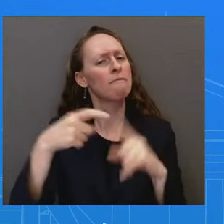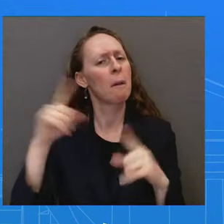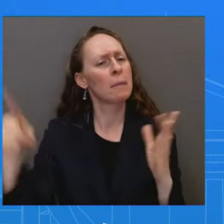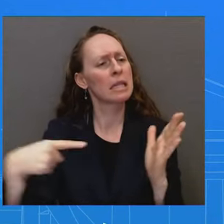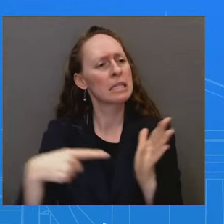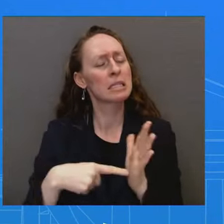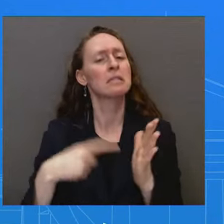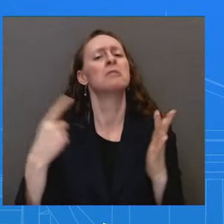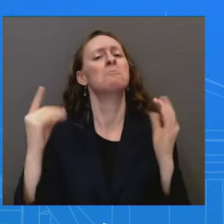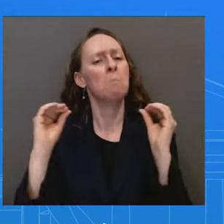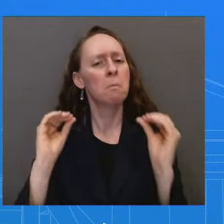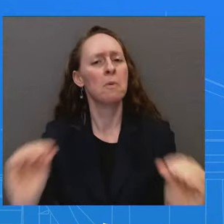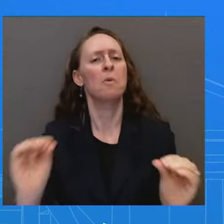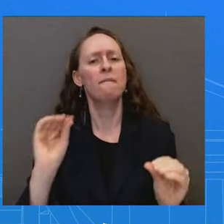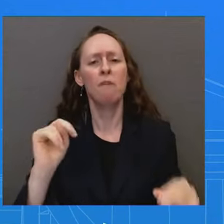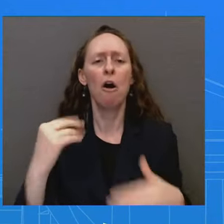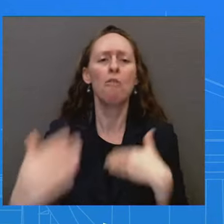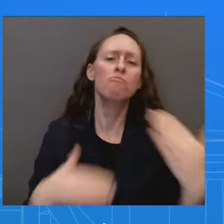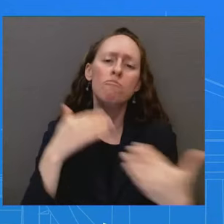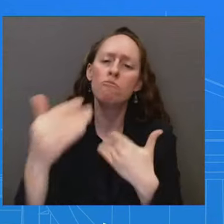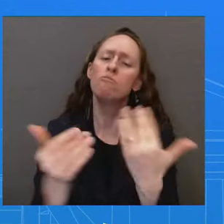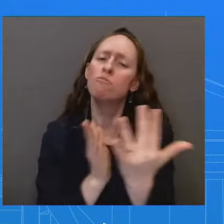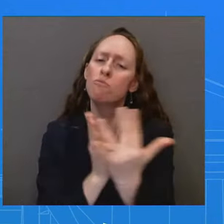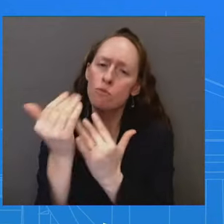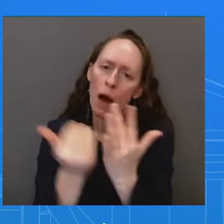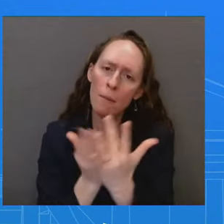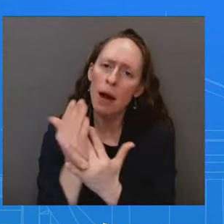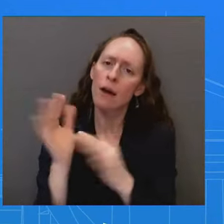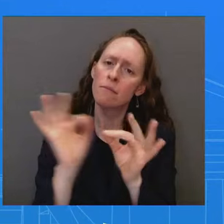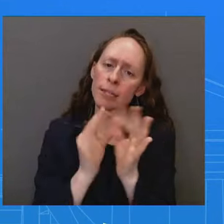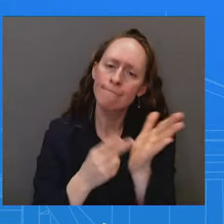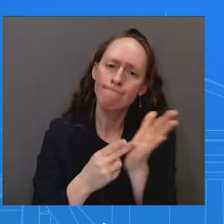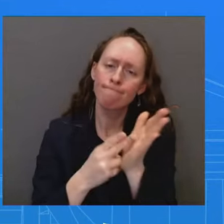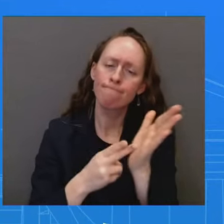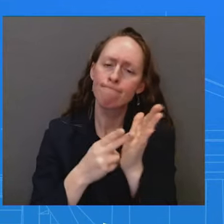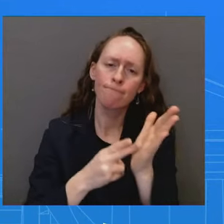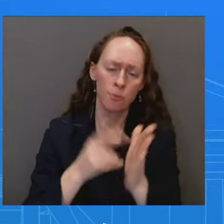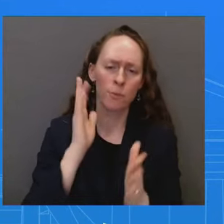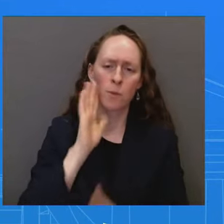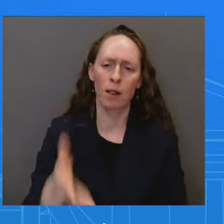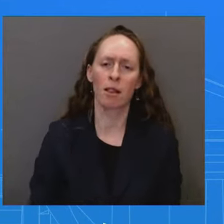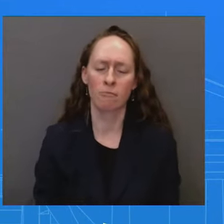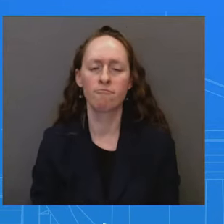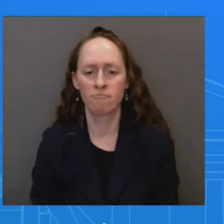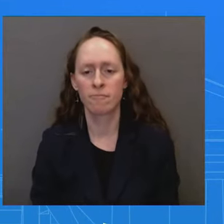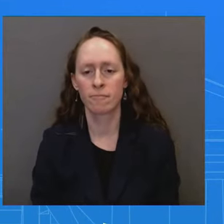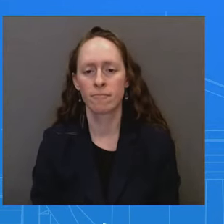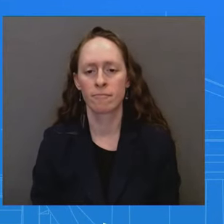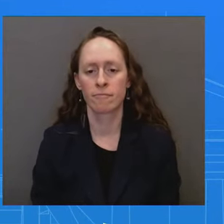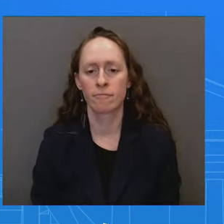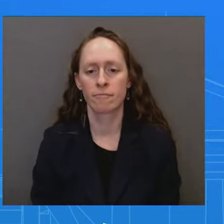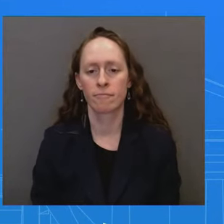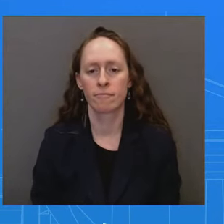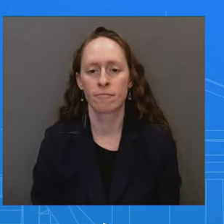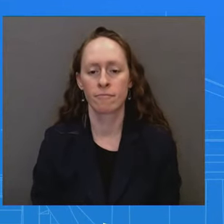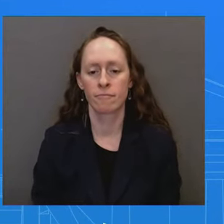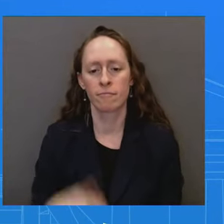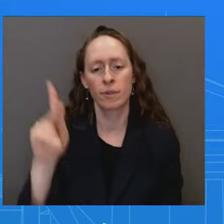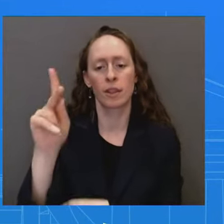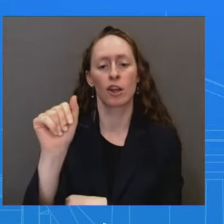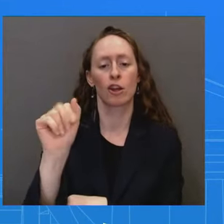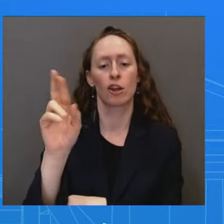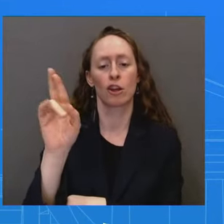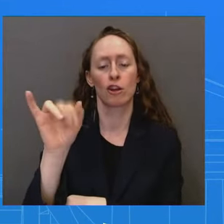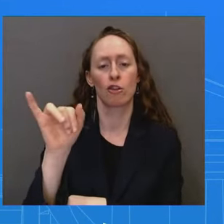And, and we're going to, we're going to do what we have to do. As Corrine said, we're also going to take steps here at the White House to make sure that we have a good, tight alignment